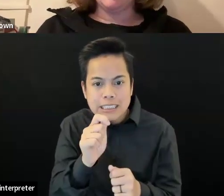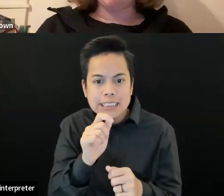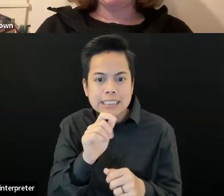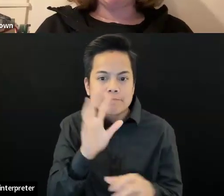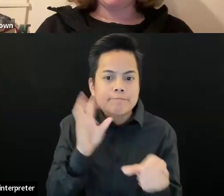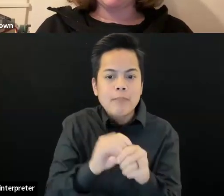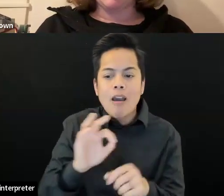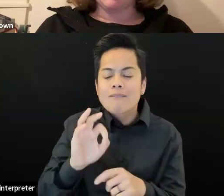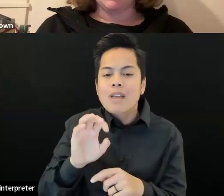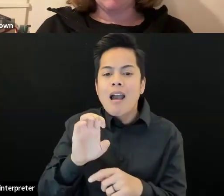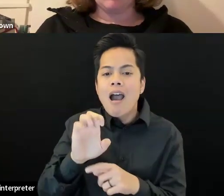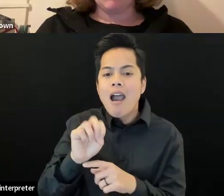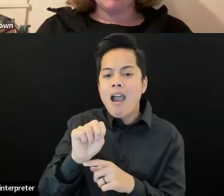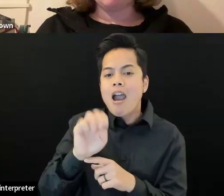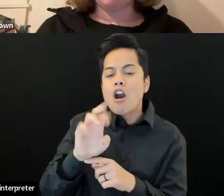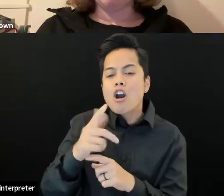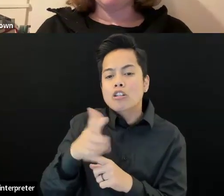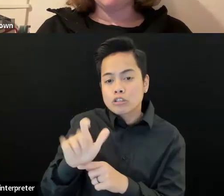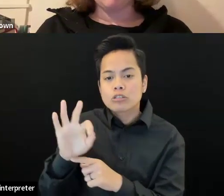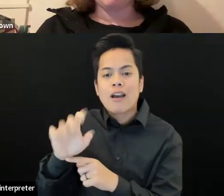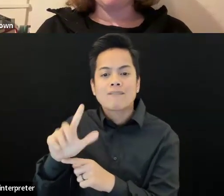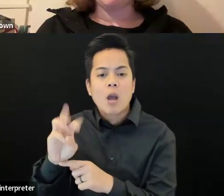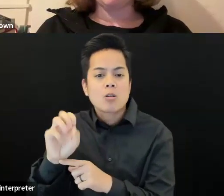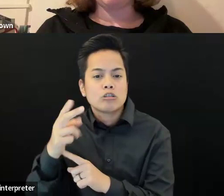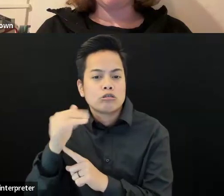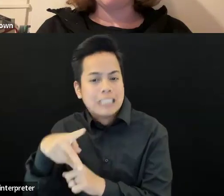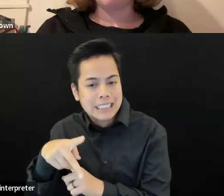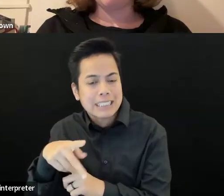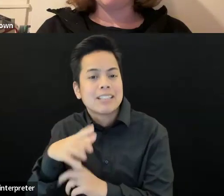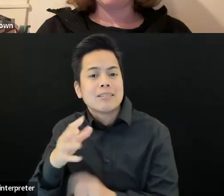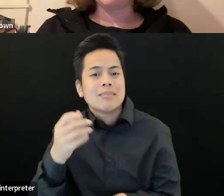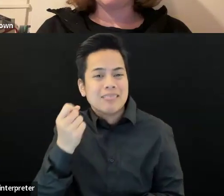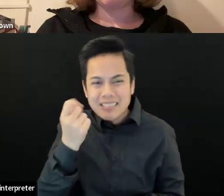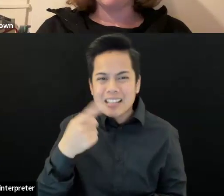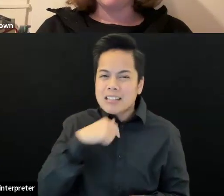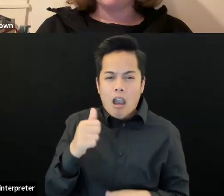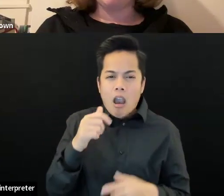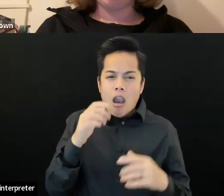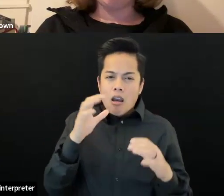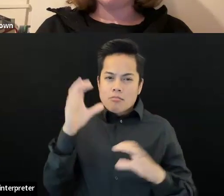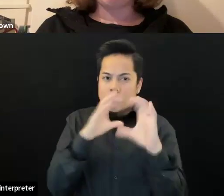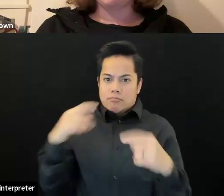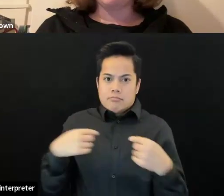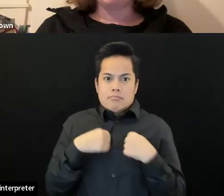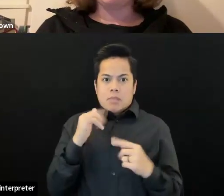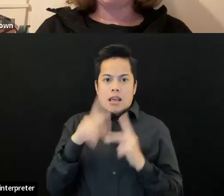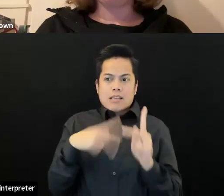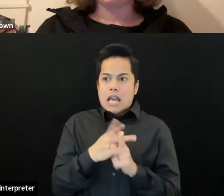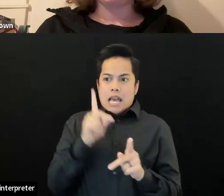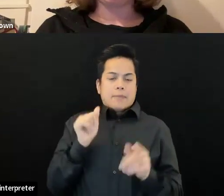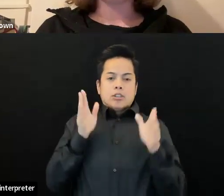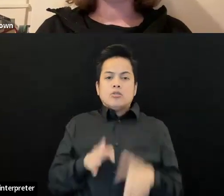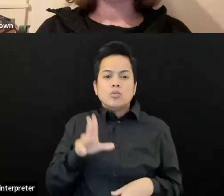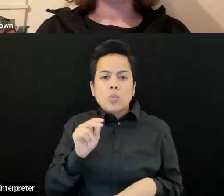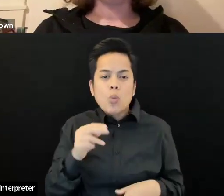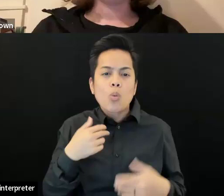still like what's being done here, though, and truly believe I could contribute. Oh, Court, that's awesome. Um, Mika loves